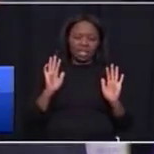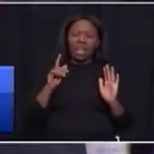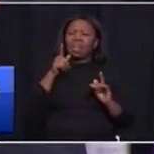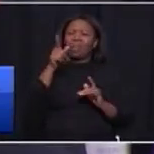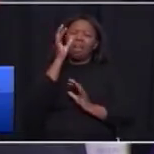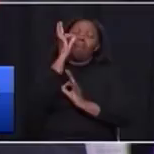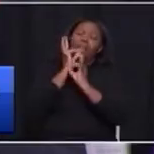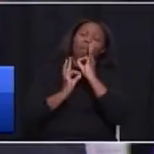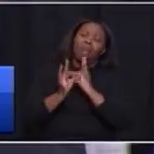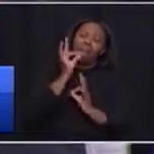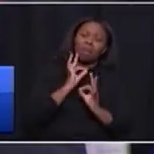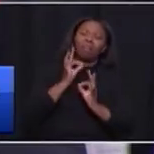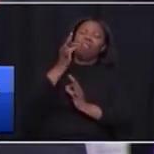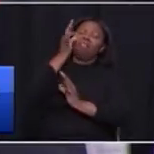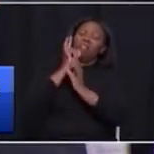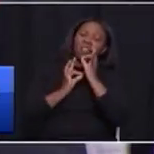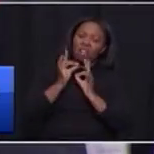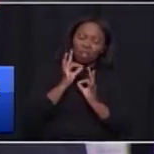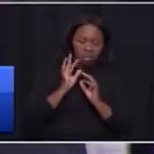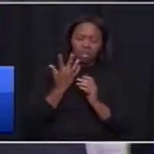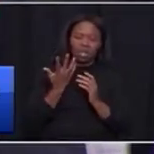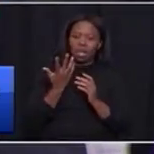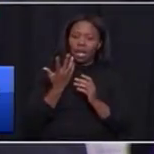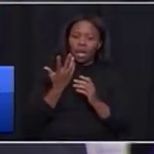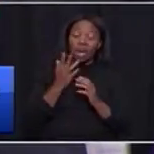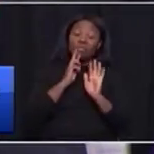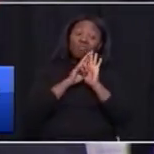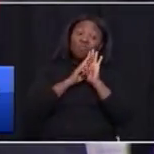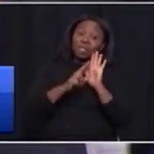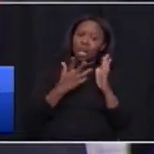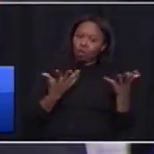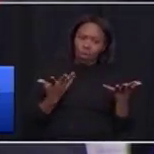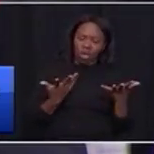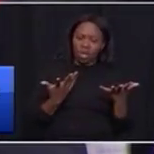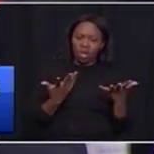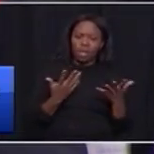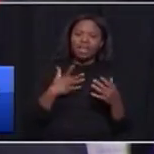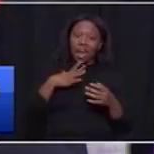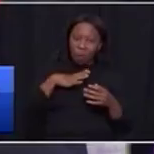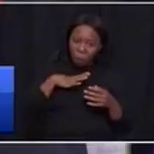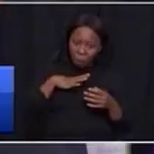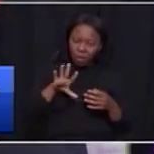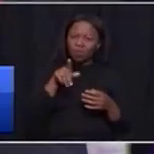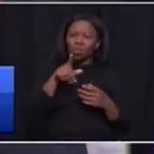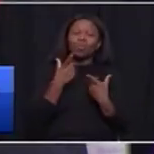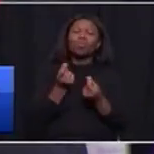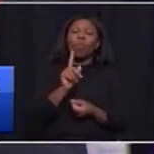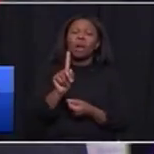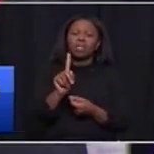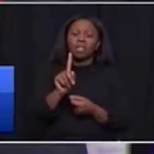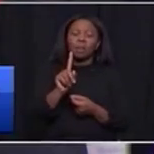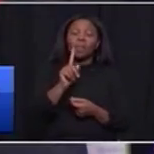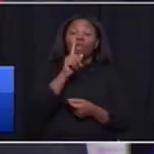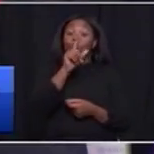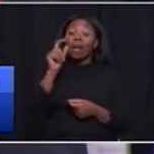explanations and explanations without results. So what do I want you to do in the next